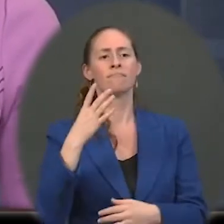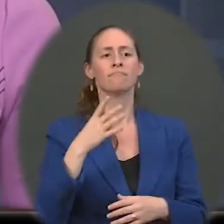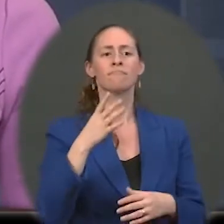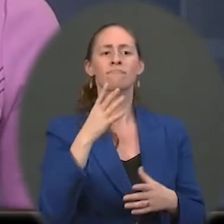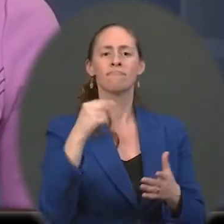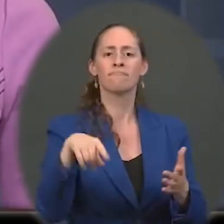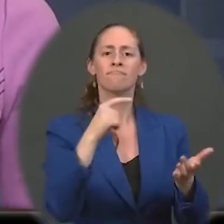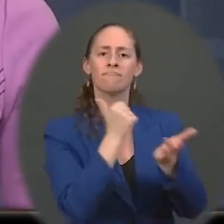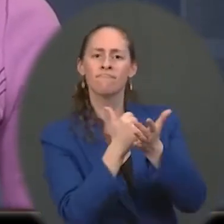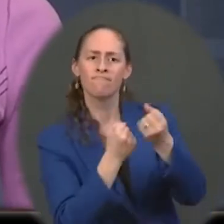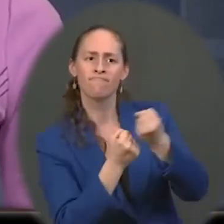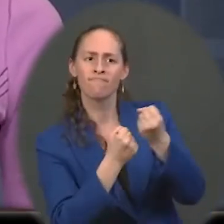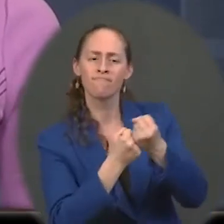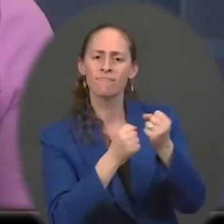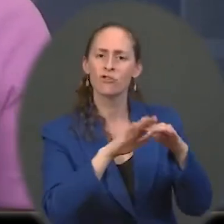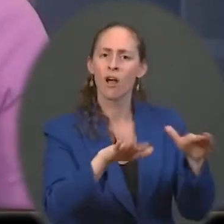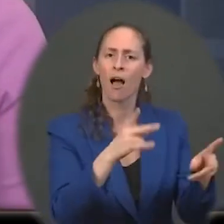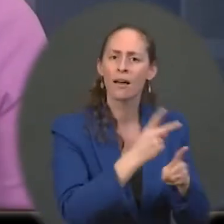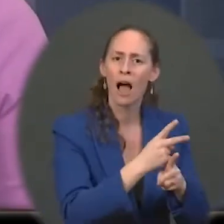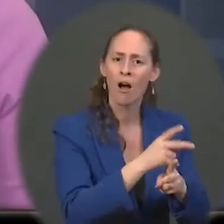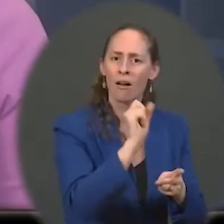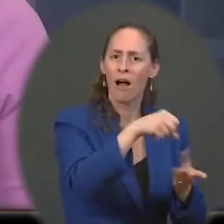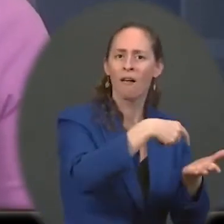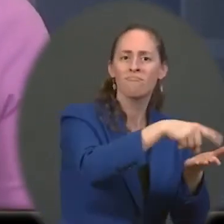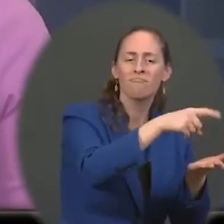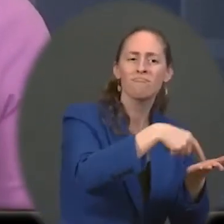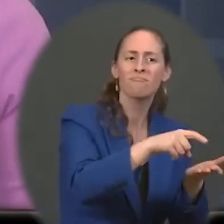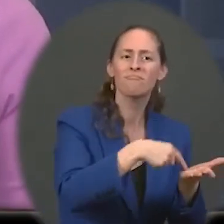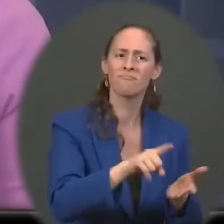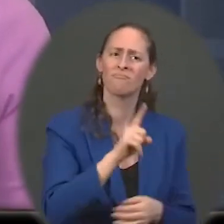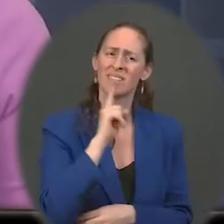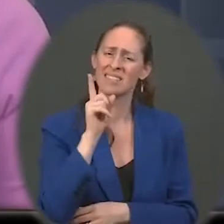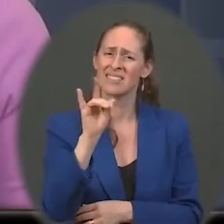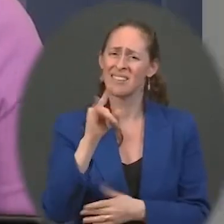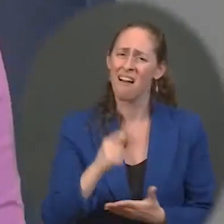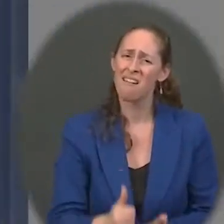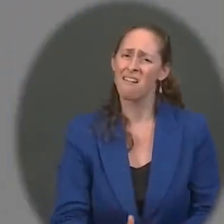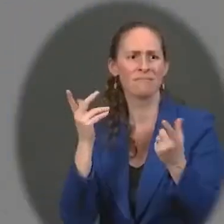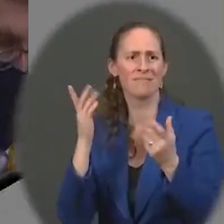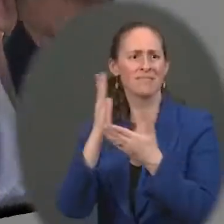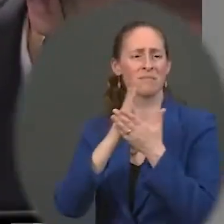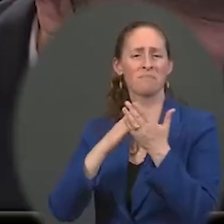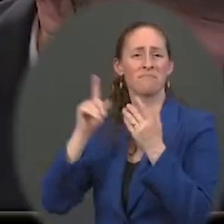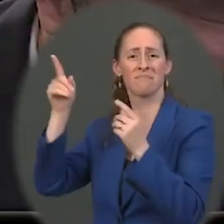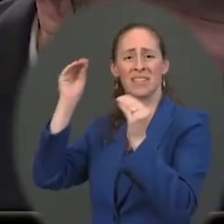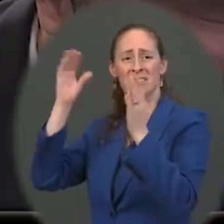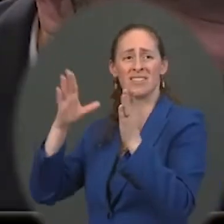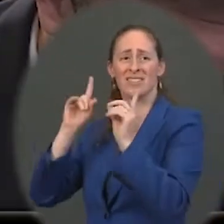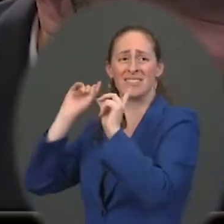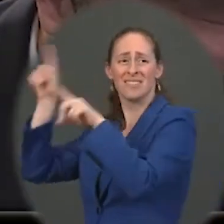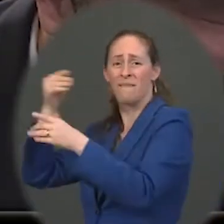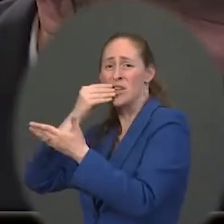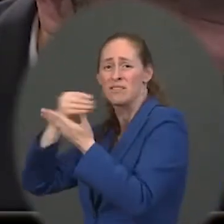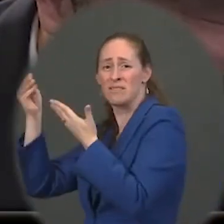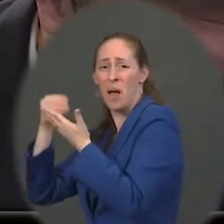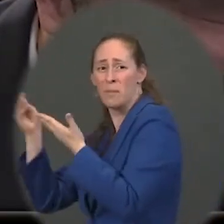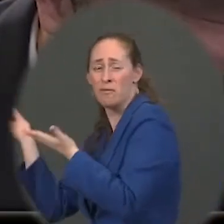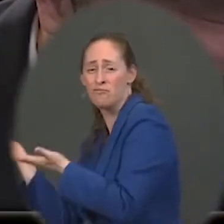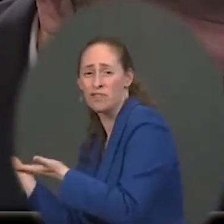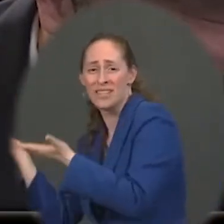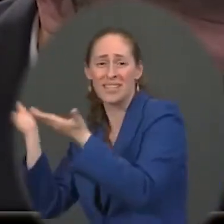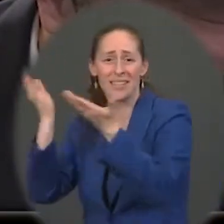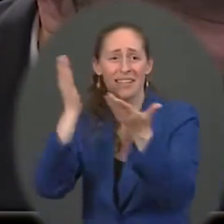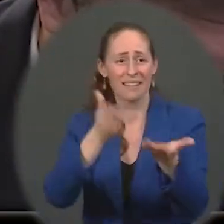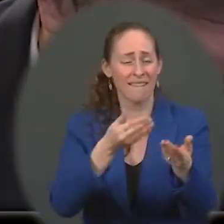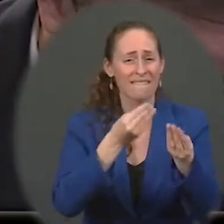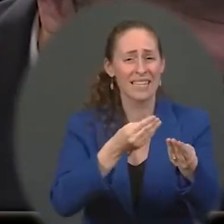that gave some relief, that gave some relief to Americans here. The if this is an issue that the White House has been